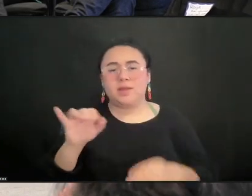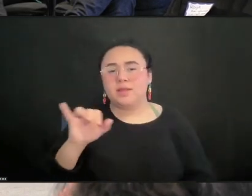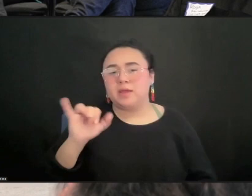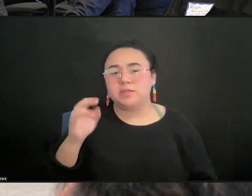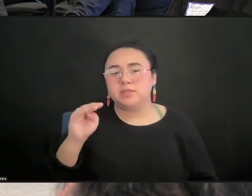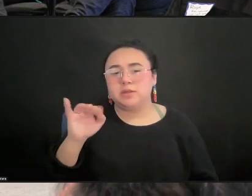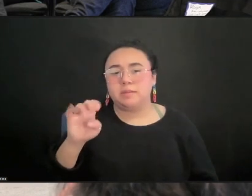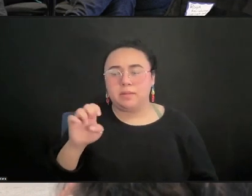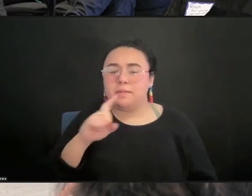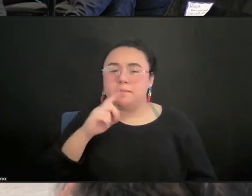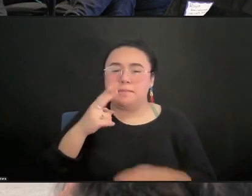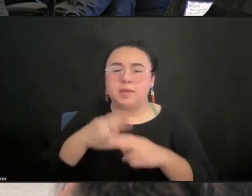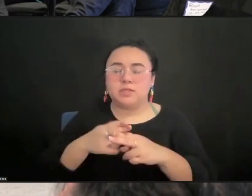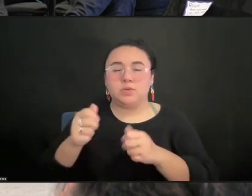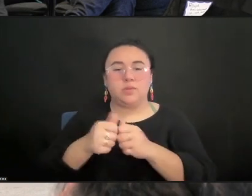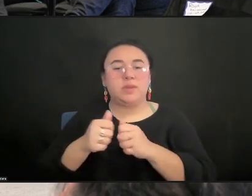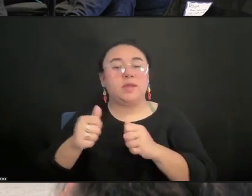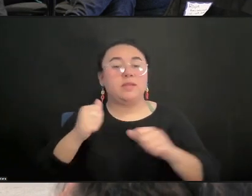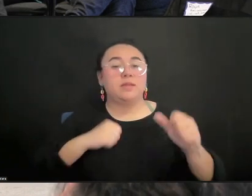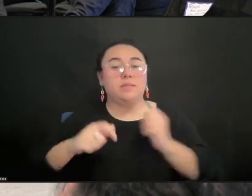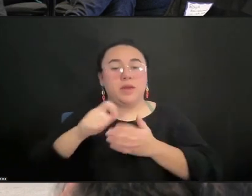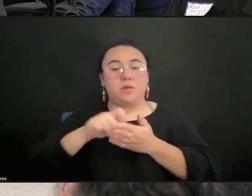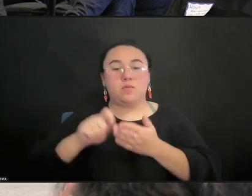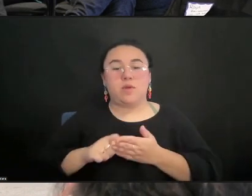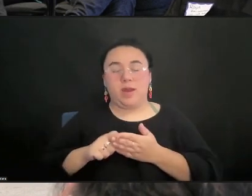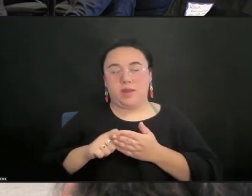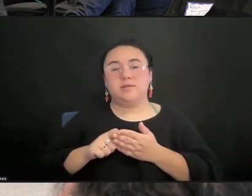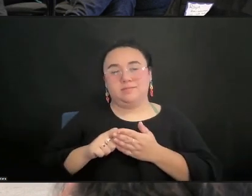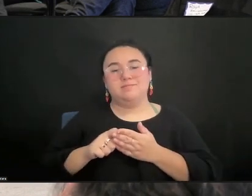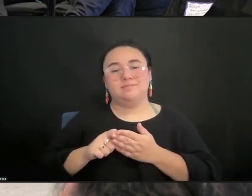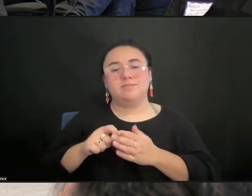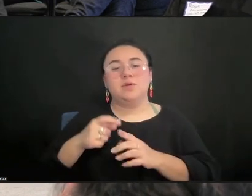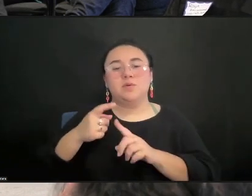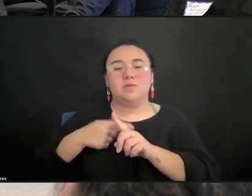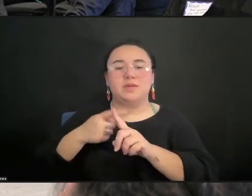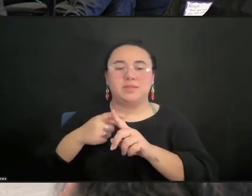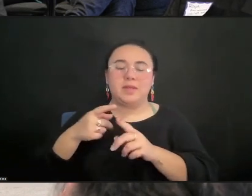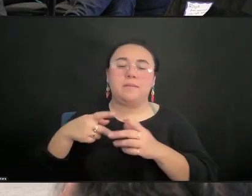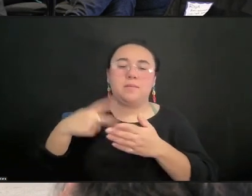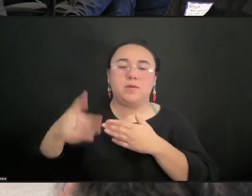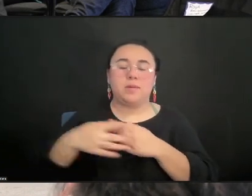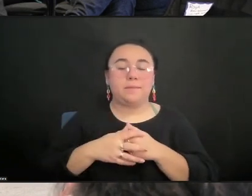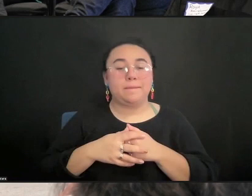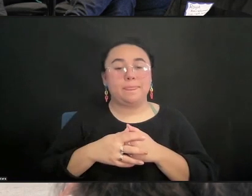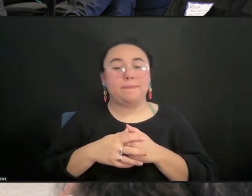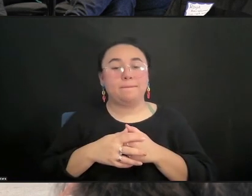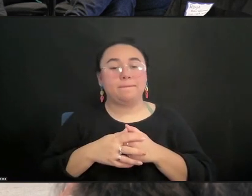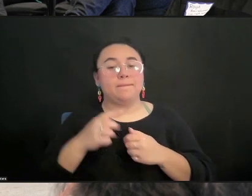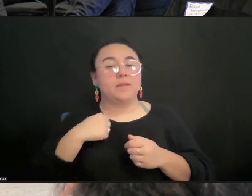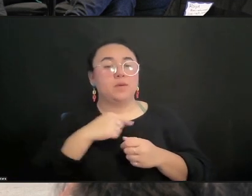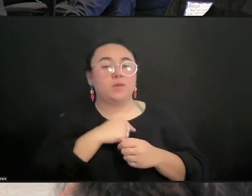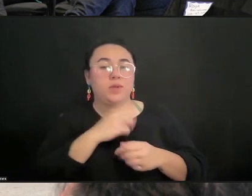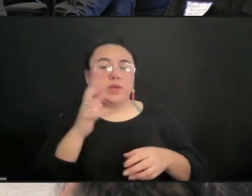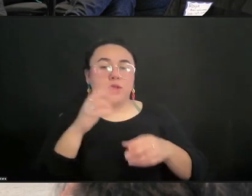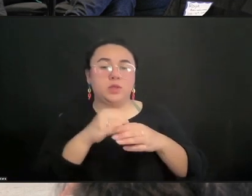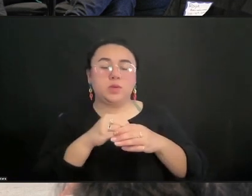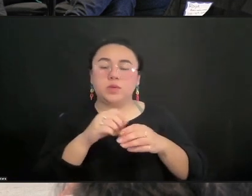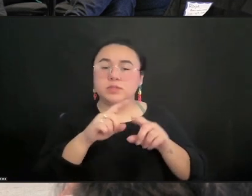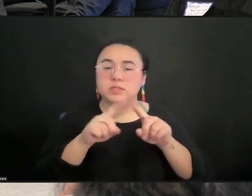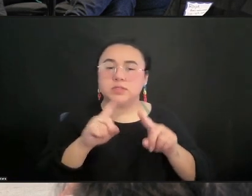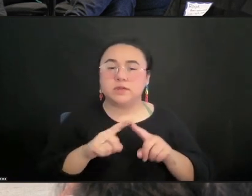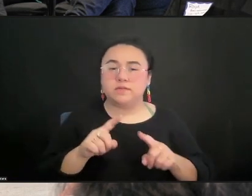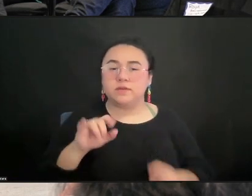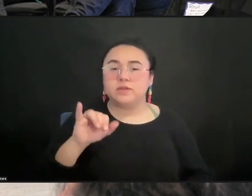Residency Program. I want to give a special shout-out to those really involved in planning today, and they include, and I hope I get this right, Jamie,